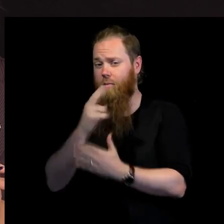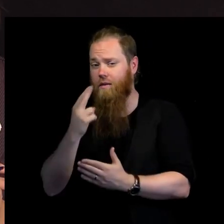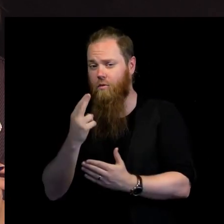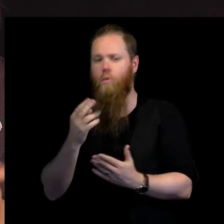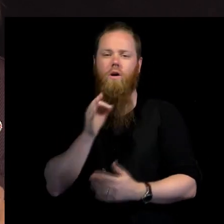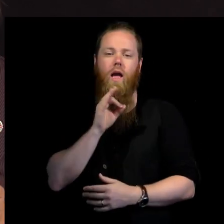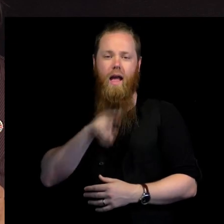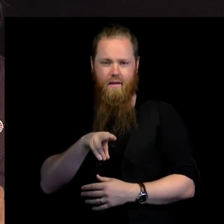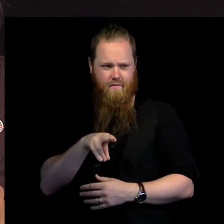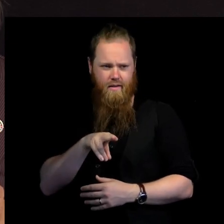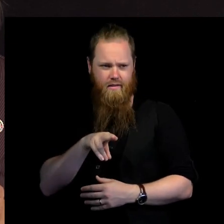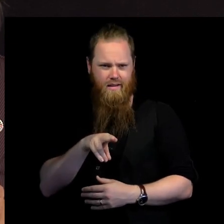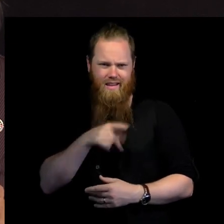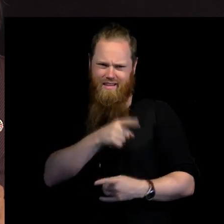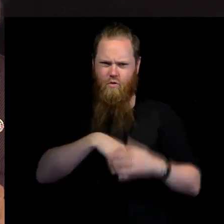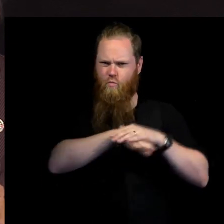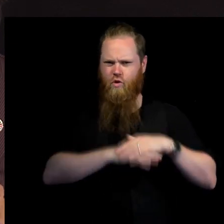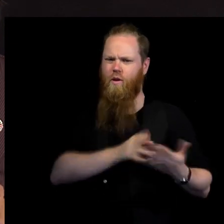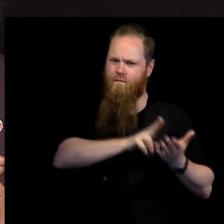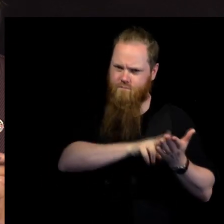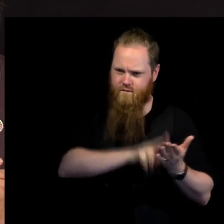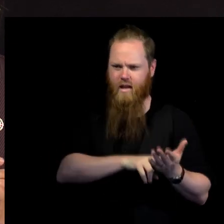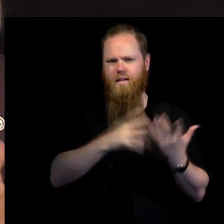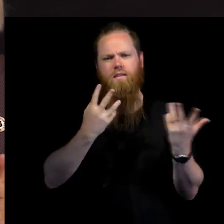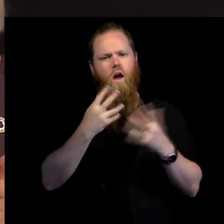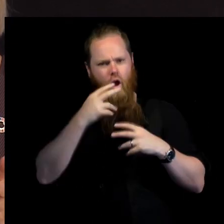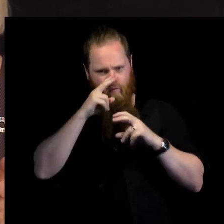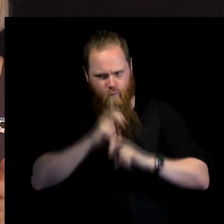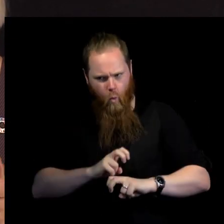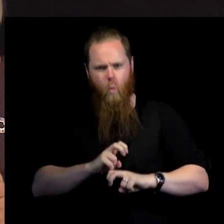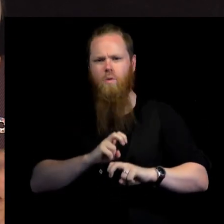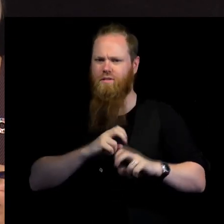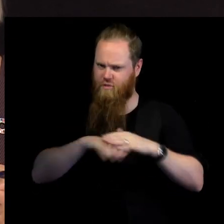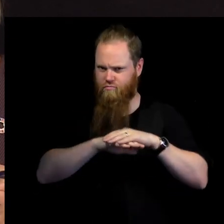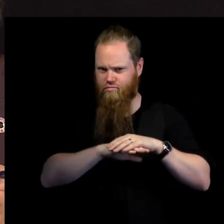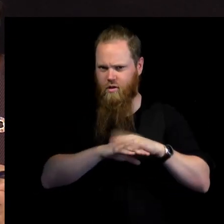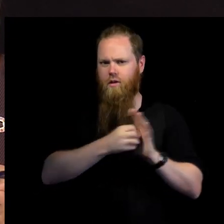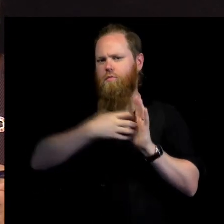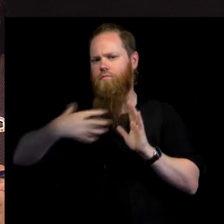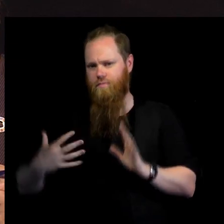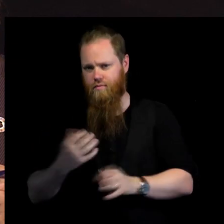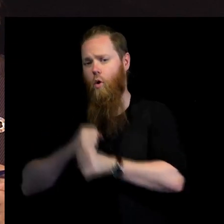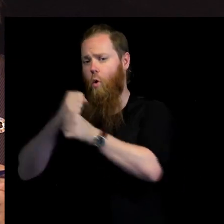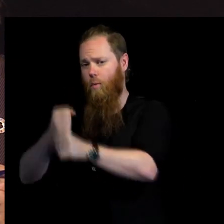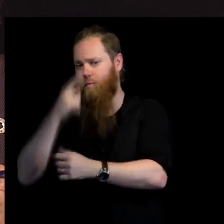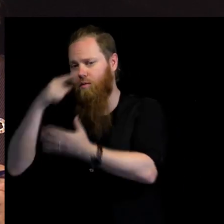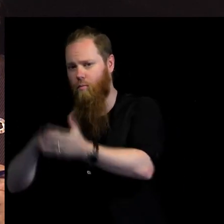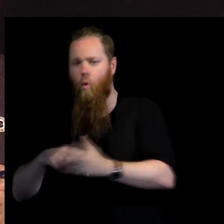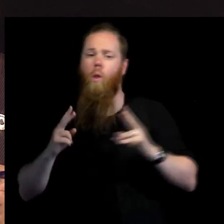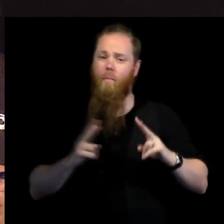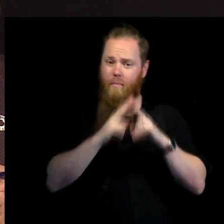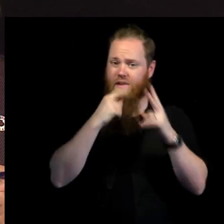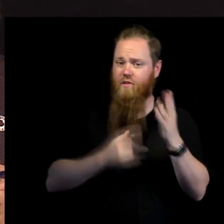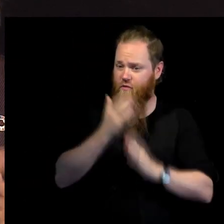UN had a very fact- and science-based discussion leading up to both the Sustainable Development Goals and the Paris Agreement.